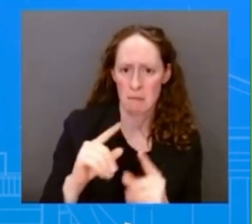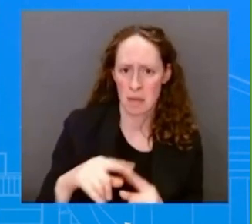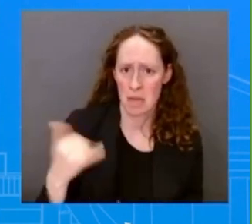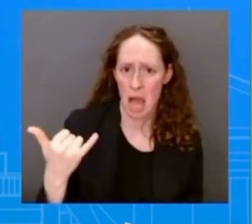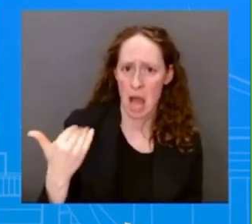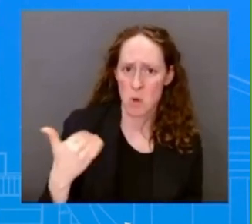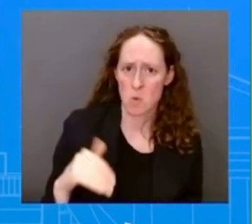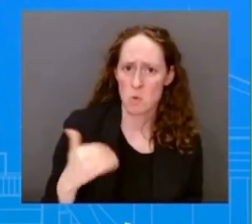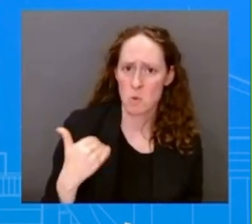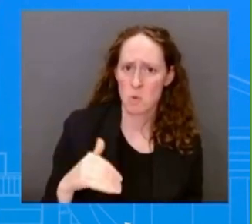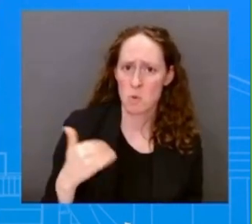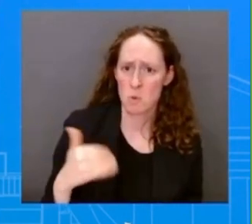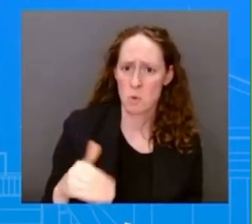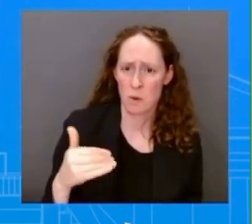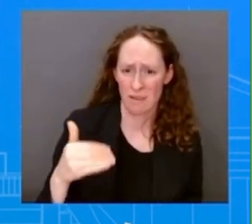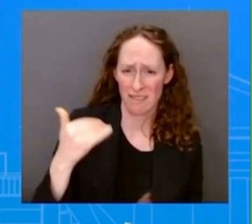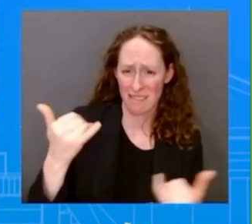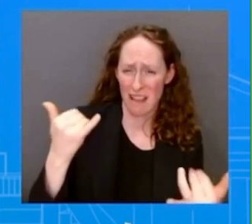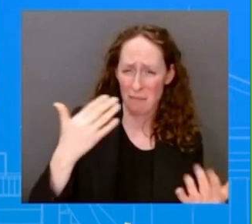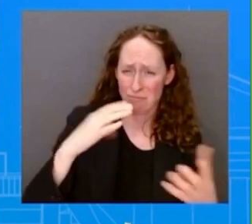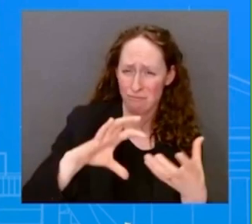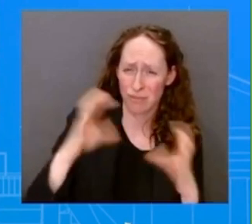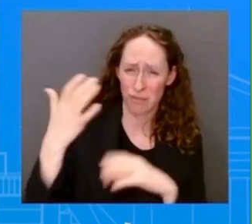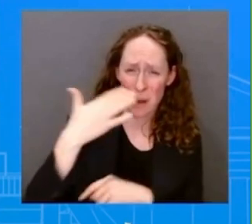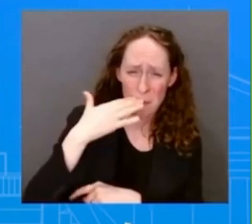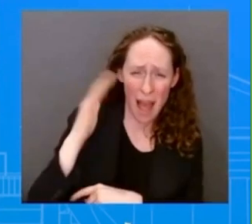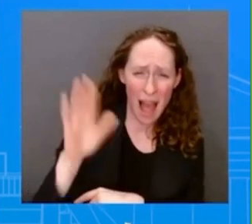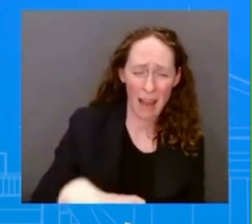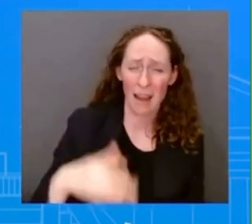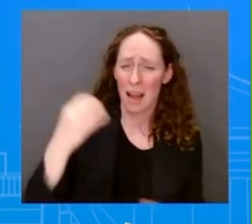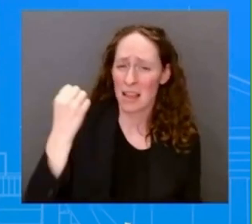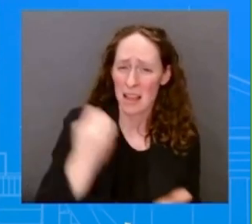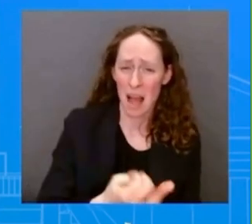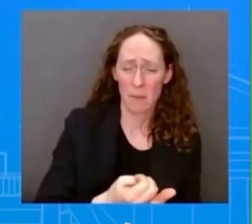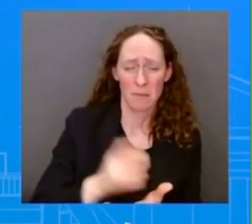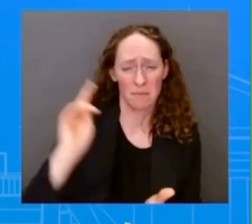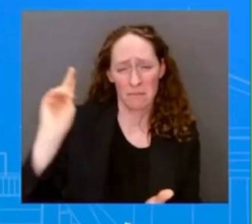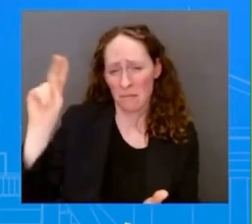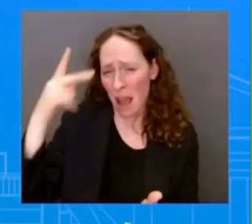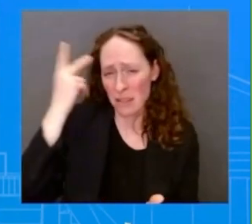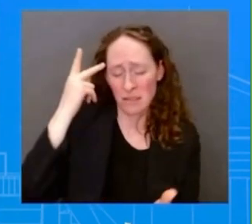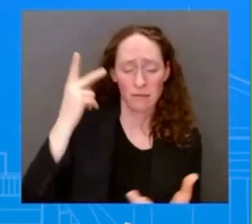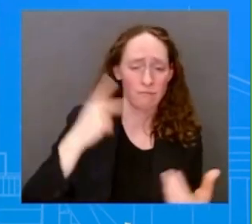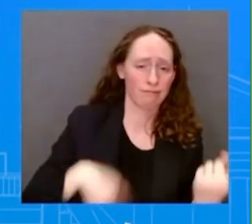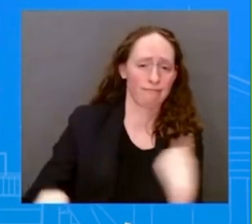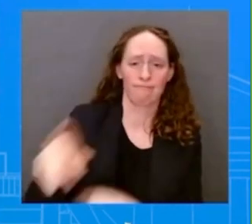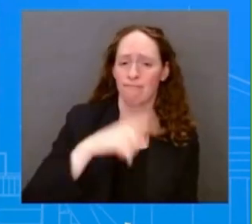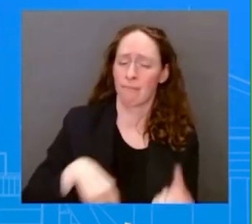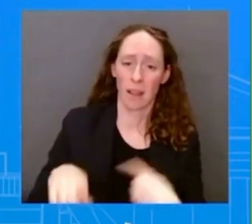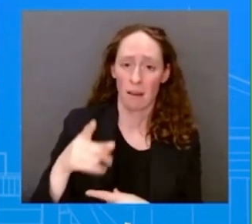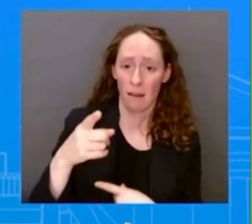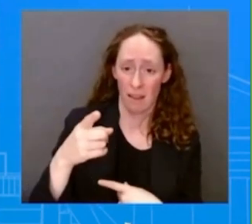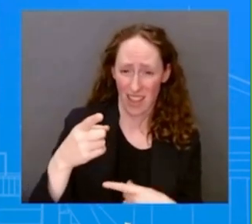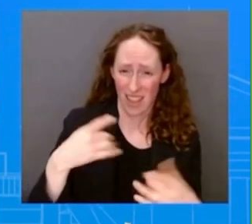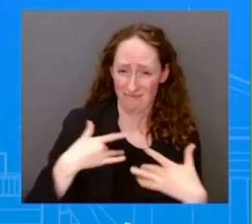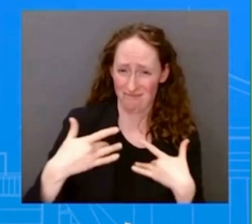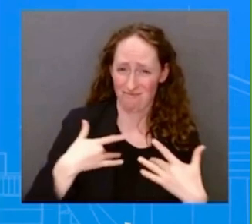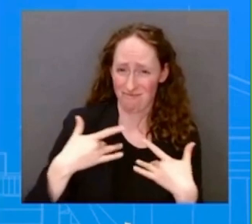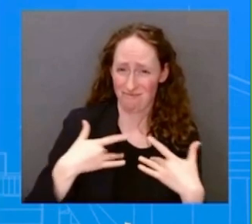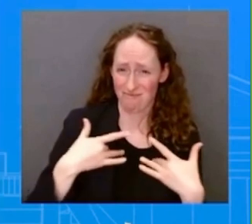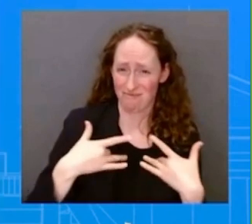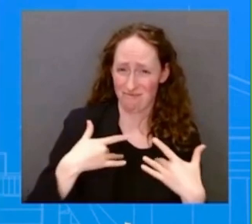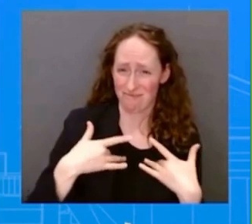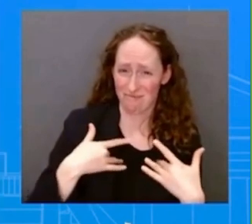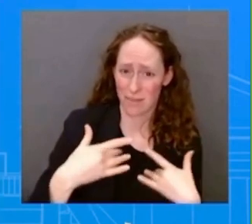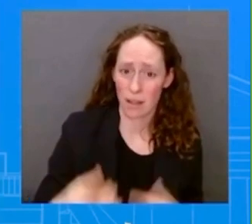judicial. Is the U.S. concerned about it at all? Mr. Well, certainly, we're certainly sorry they decided not to participate.